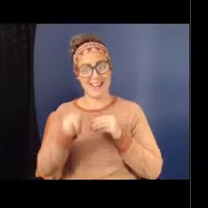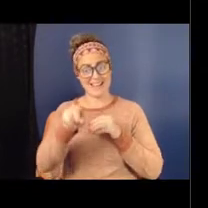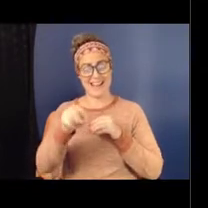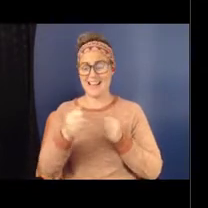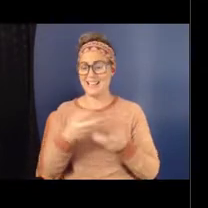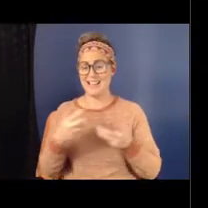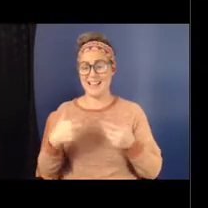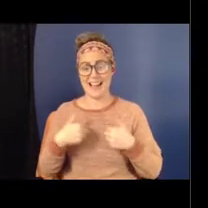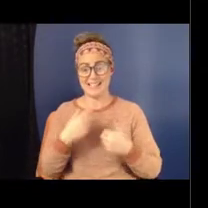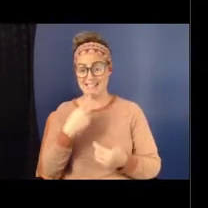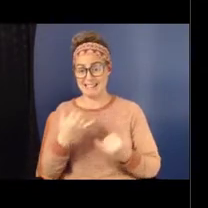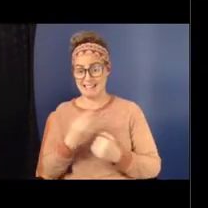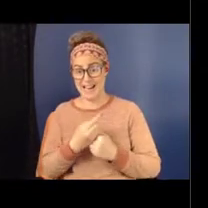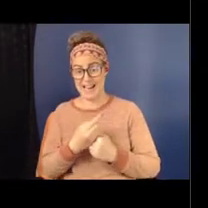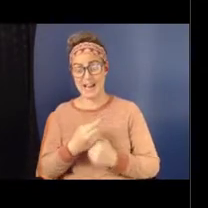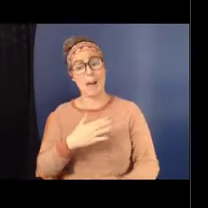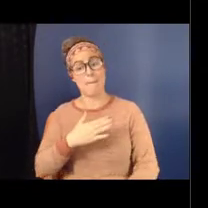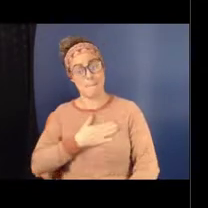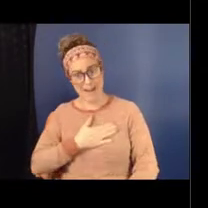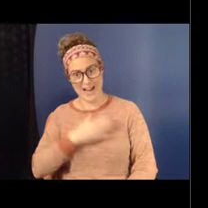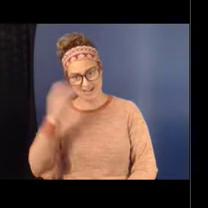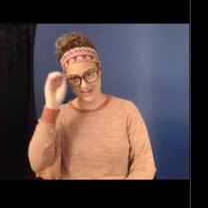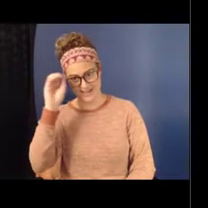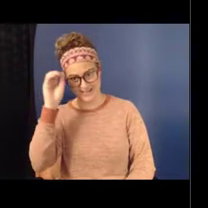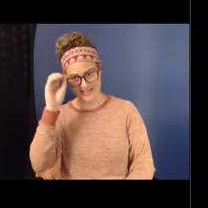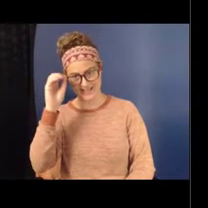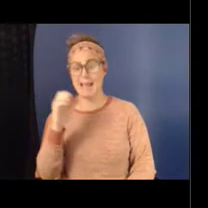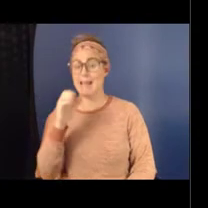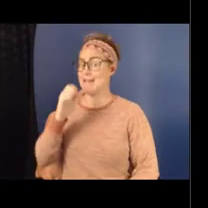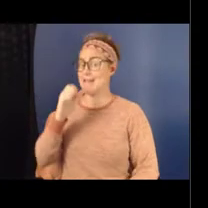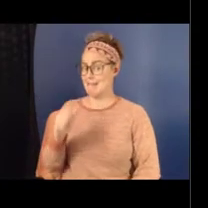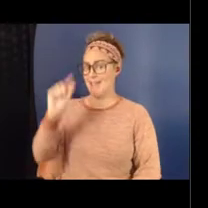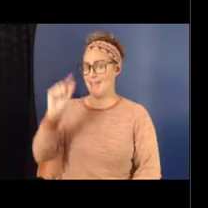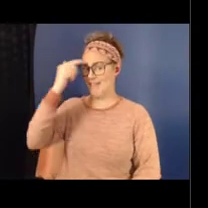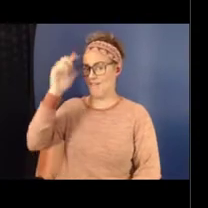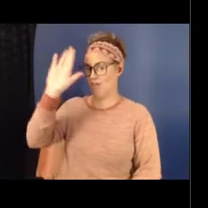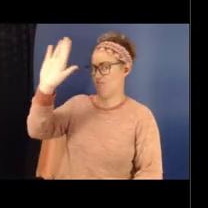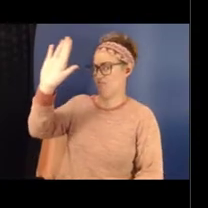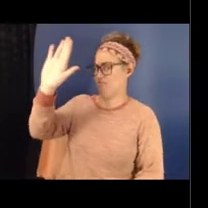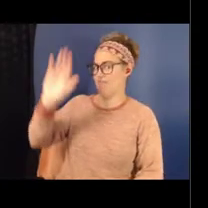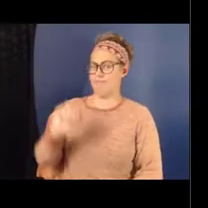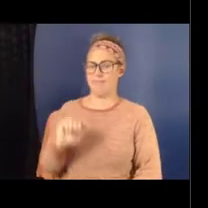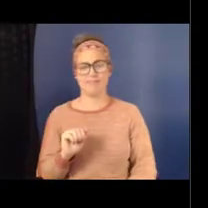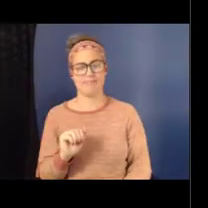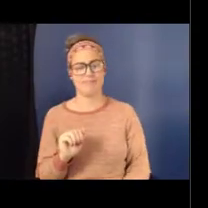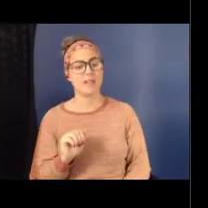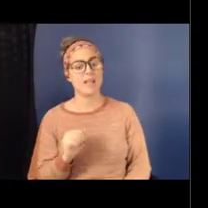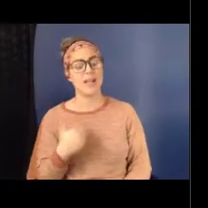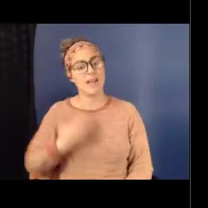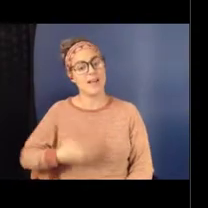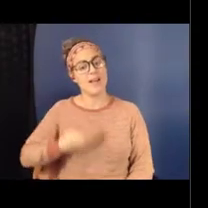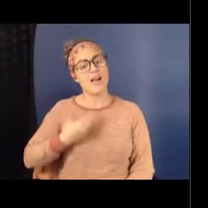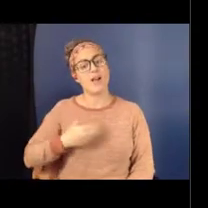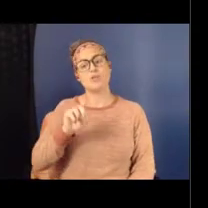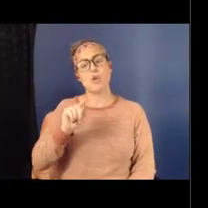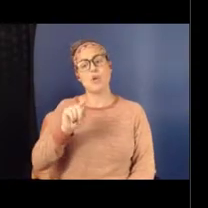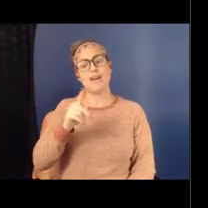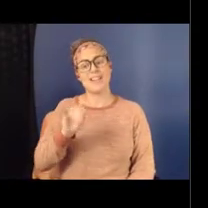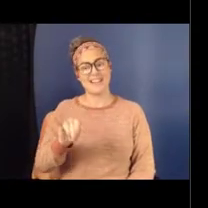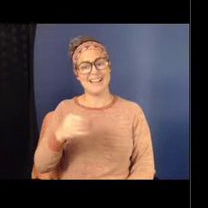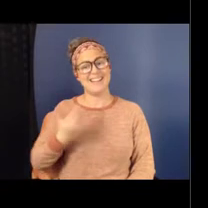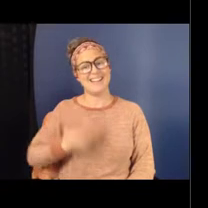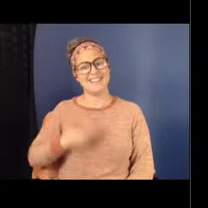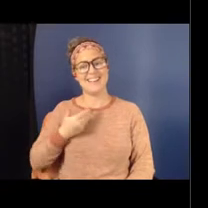are my opinions and not those of the federal government. So, I am Dorothy Espelage and I, for the last 25